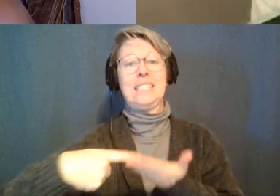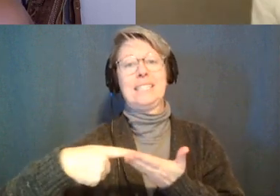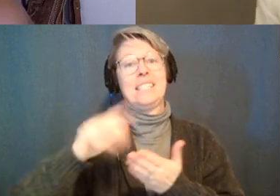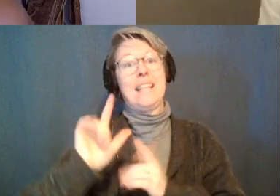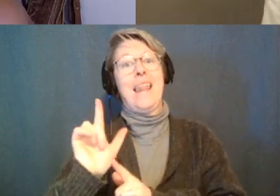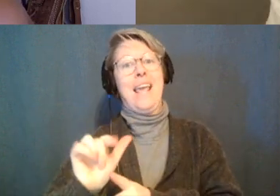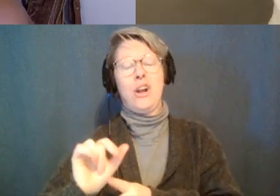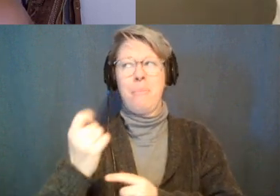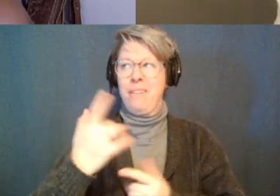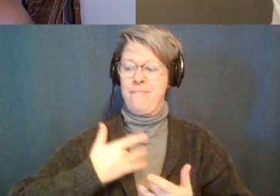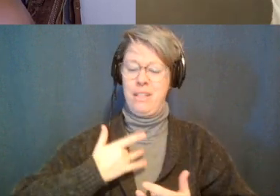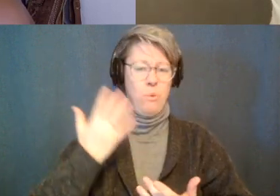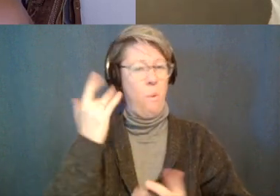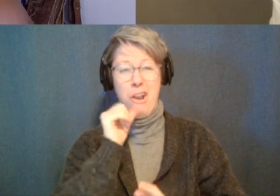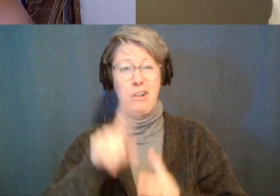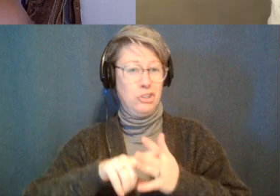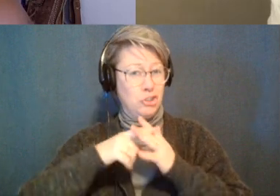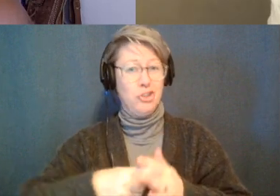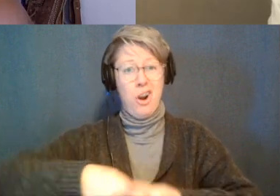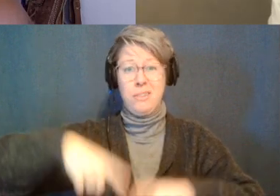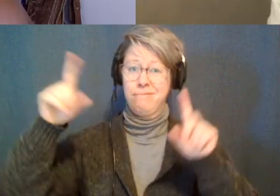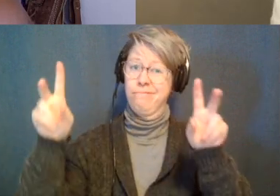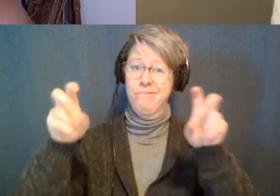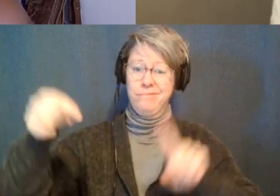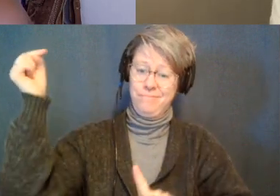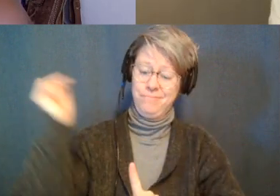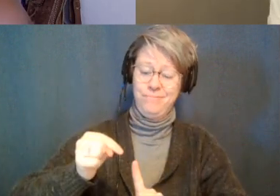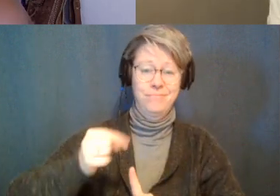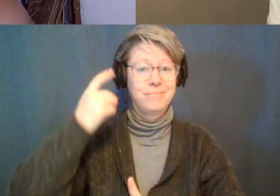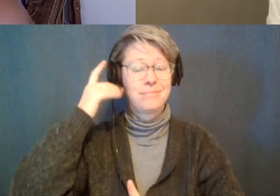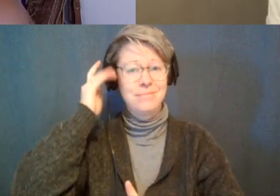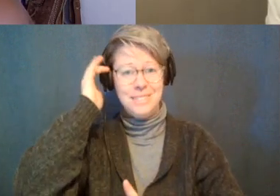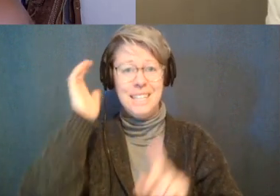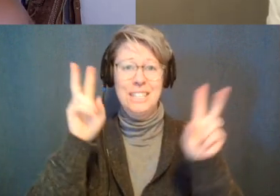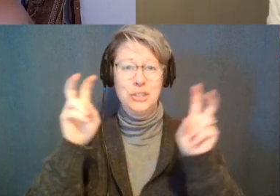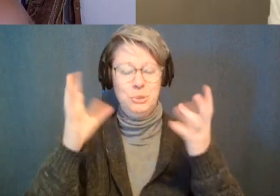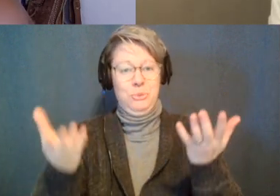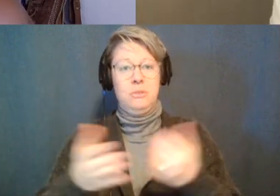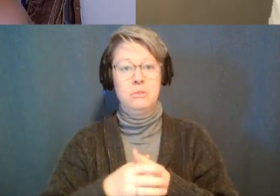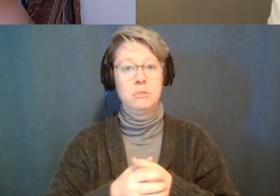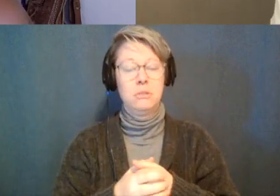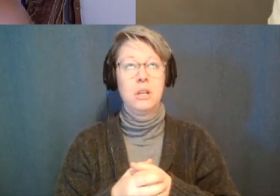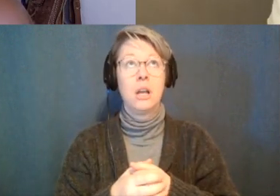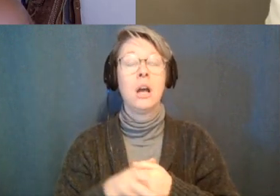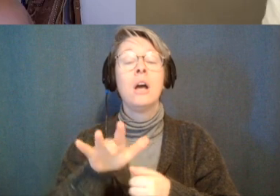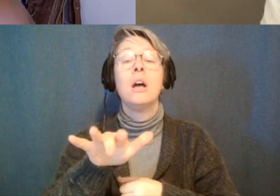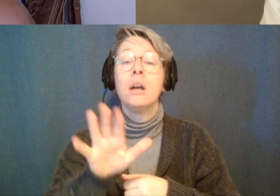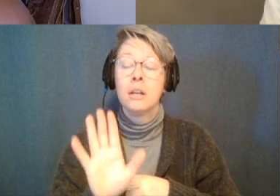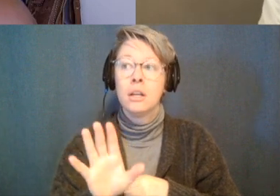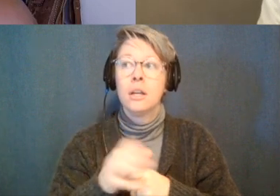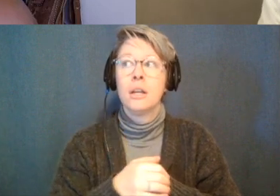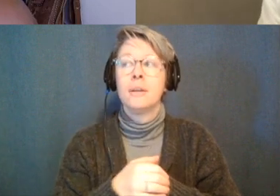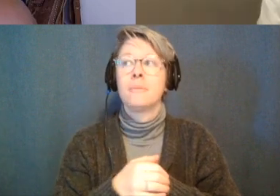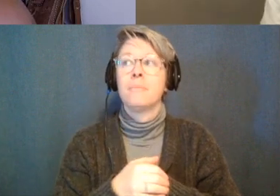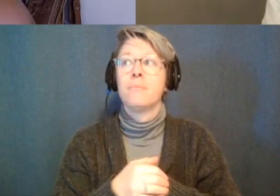why not just start there because that's what we can at least talk about and when i talk about starting there it's